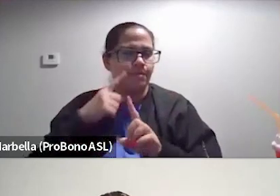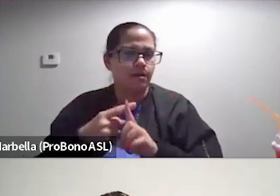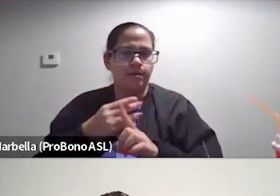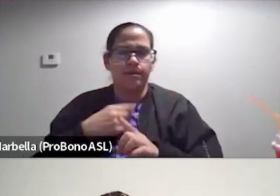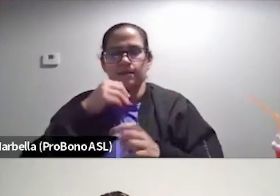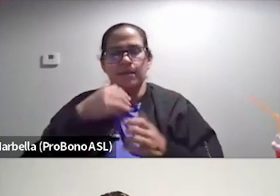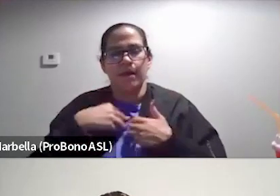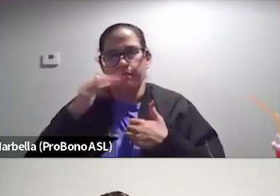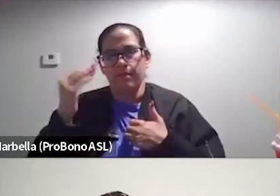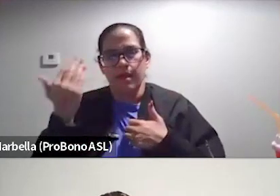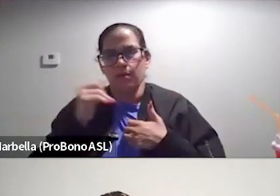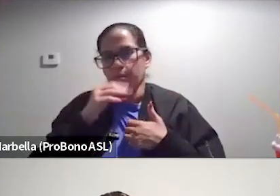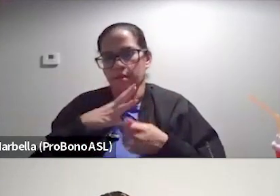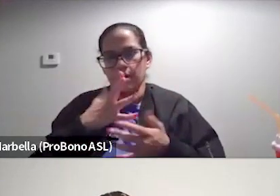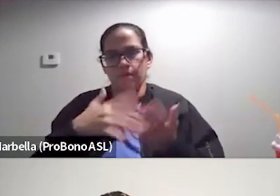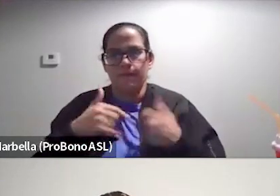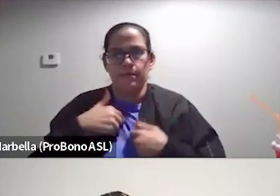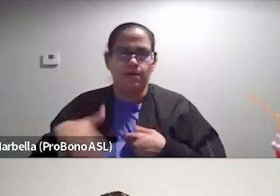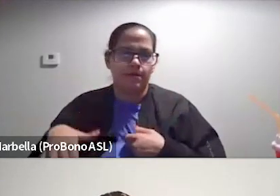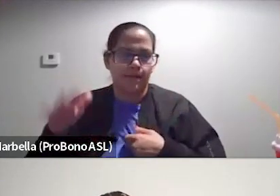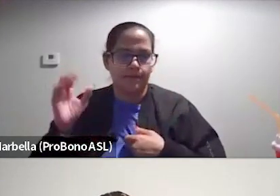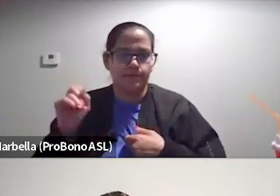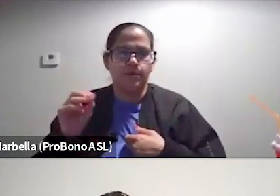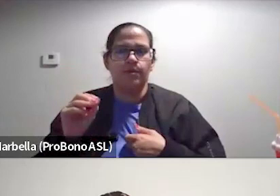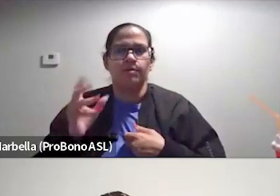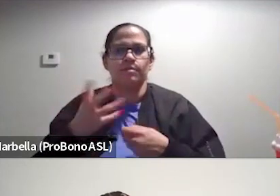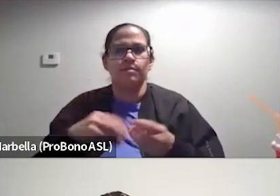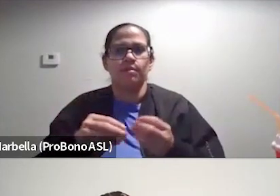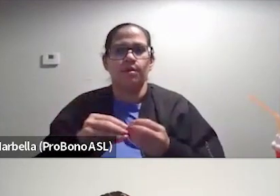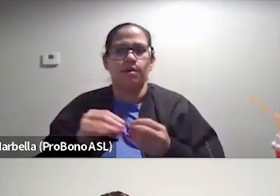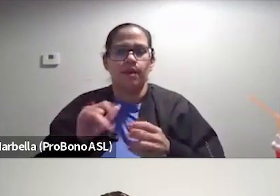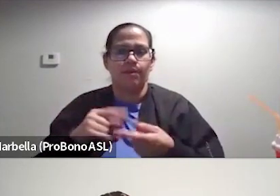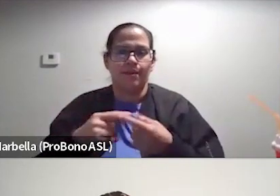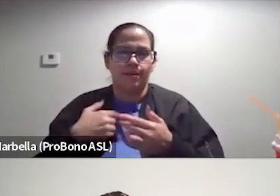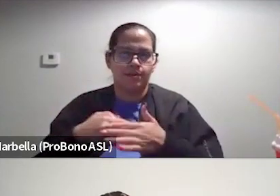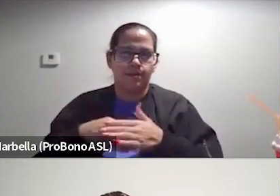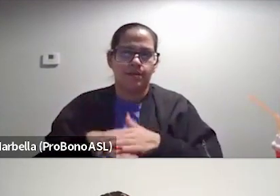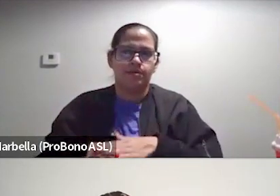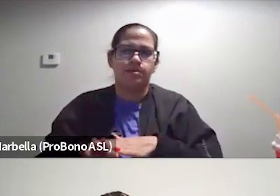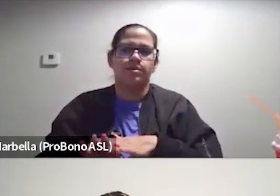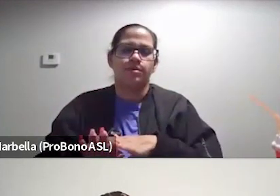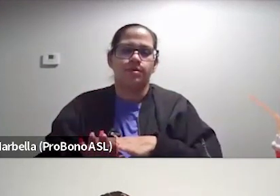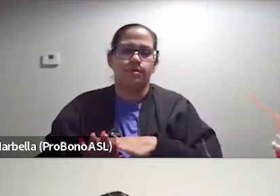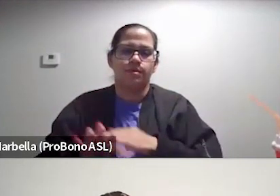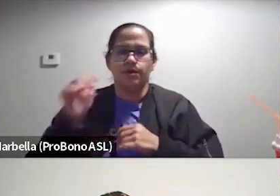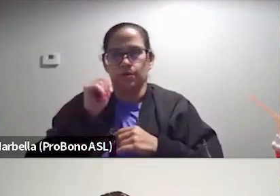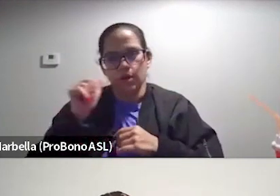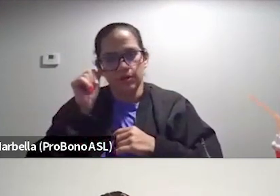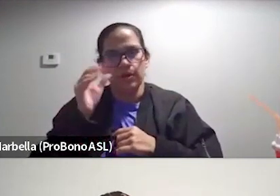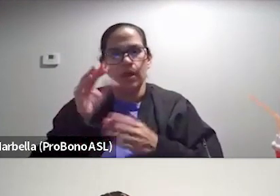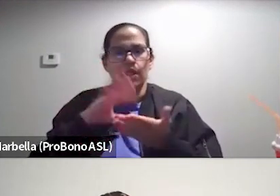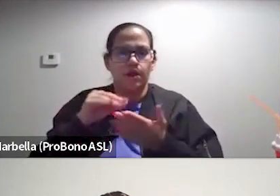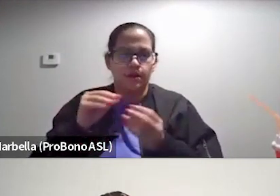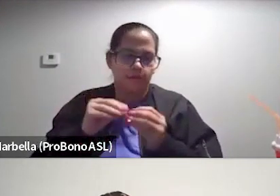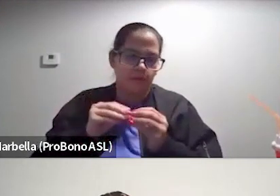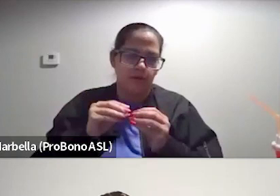have black women around me growing up. So it was more when I was coming into like adulthood and learning more